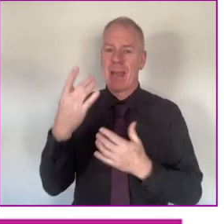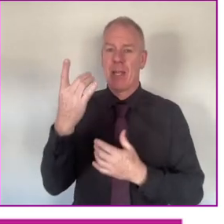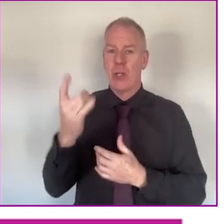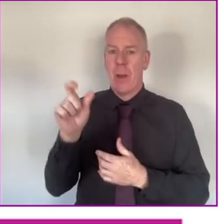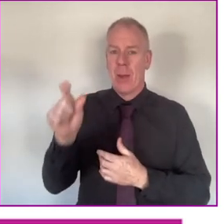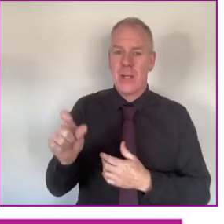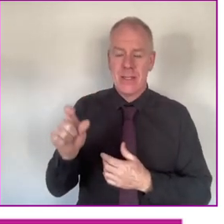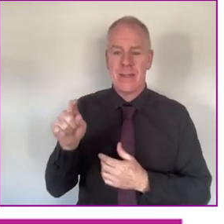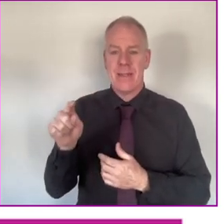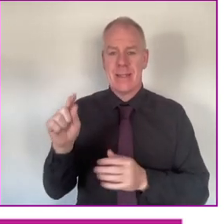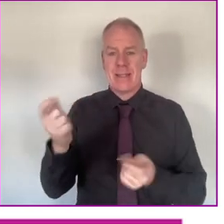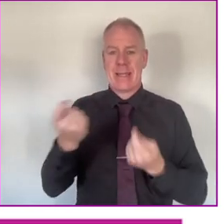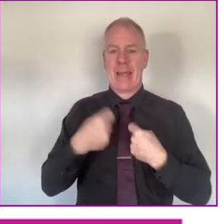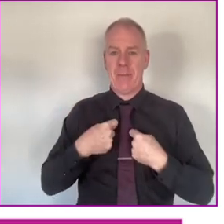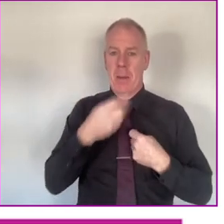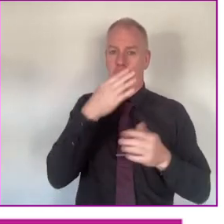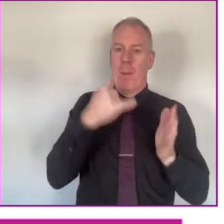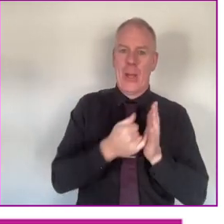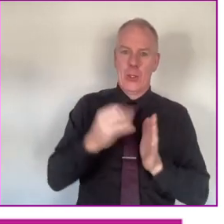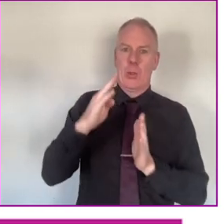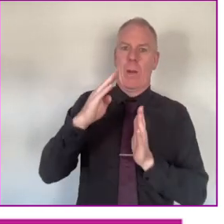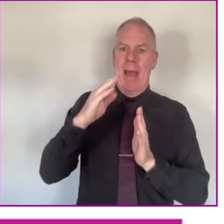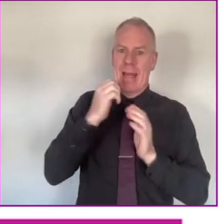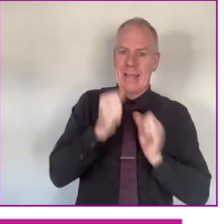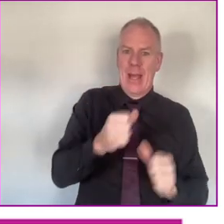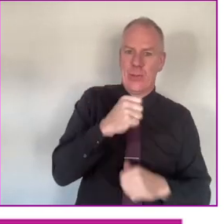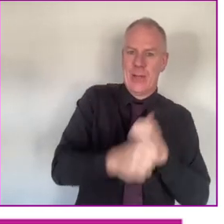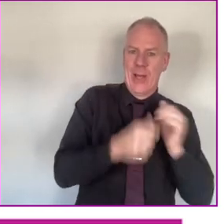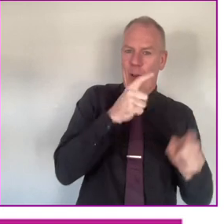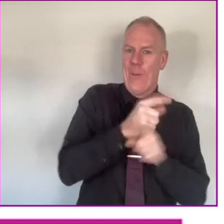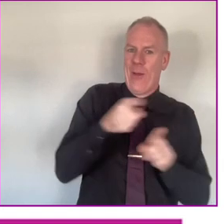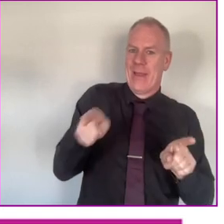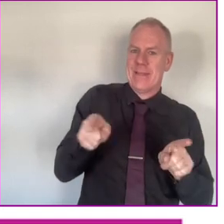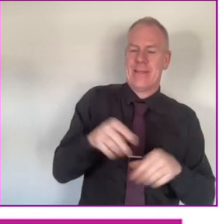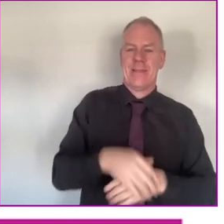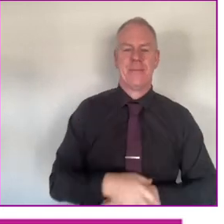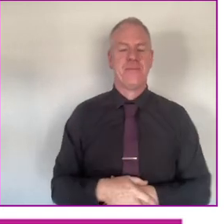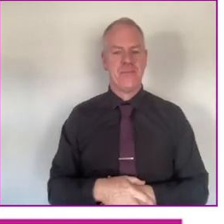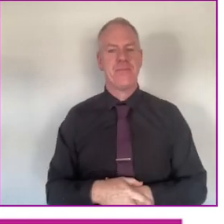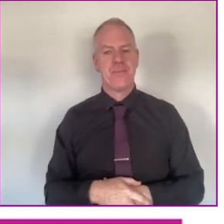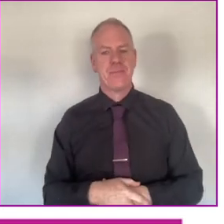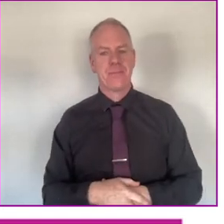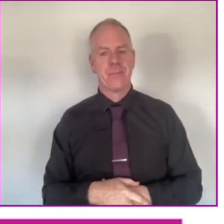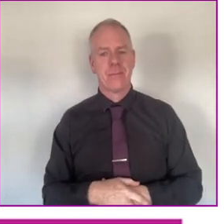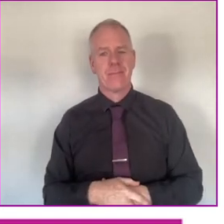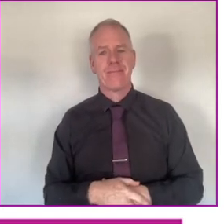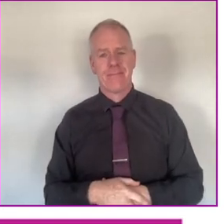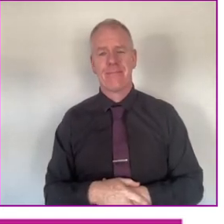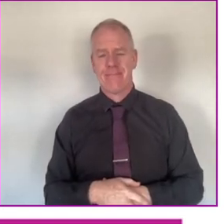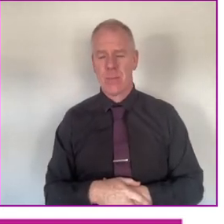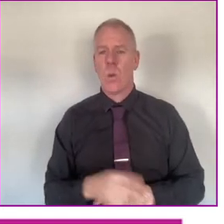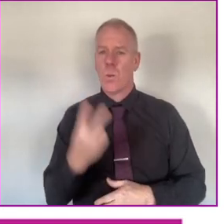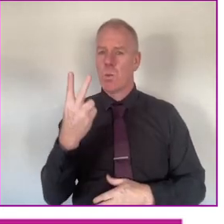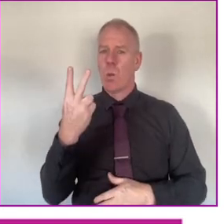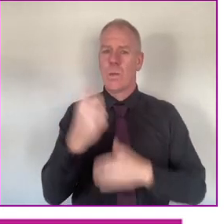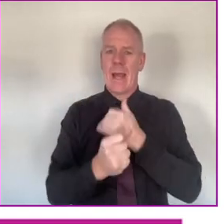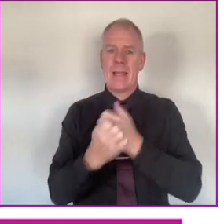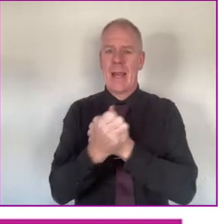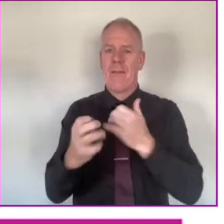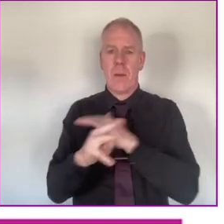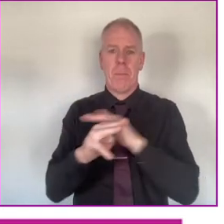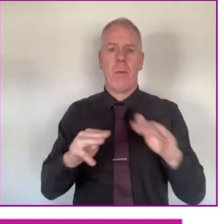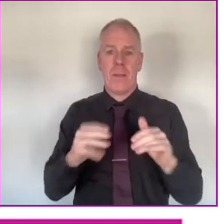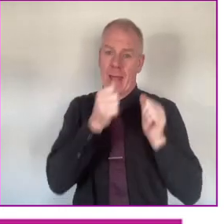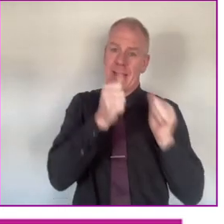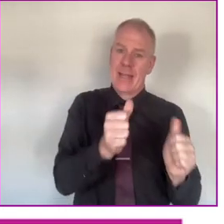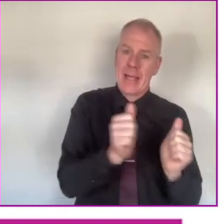want to thank the chairman who gave me the permission to attend today to talk about this. But, you know, it would be, it takes up two